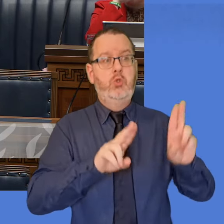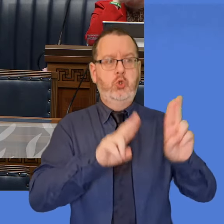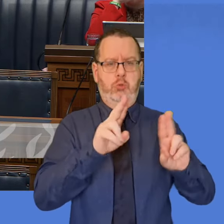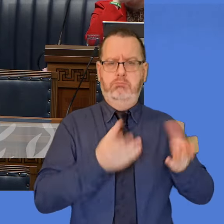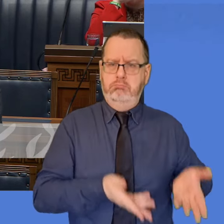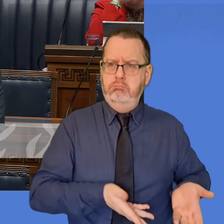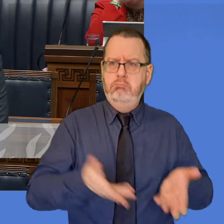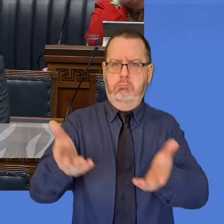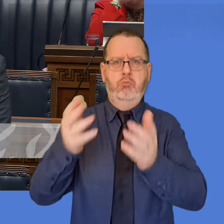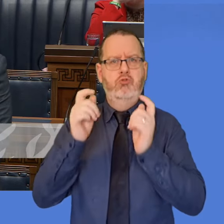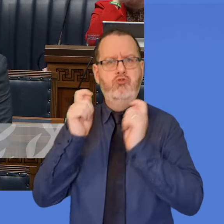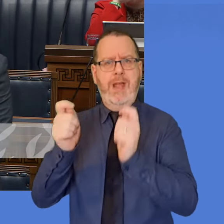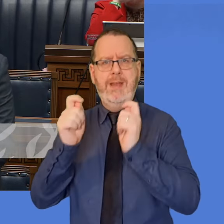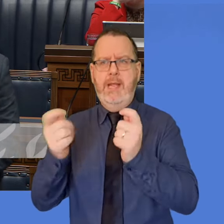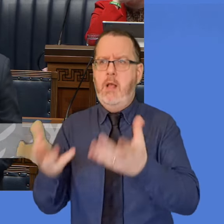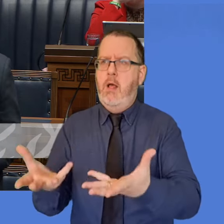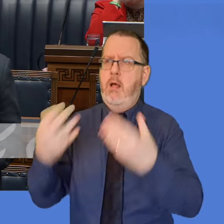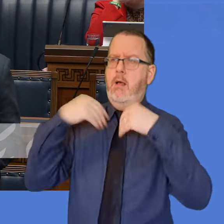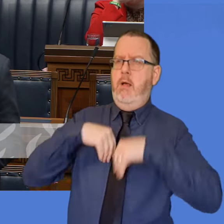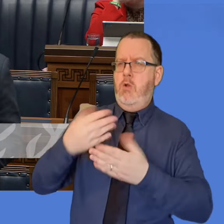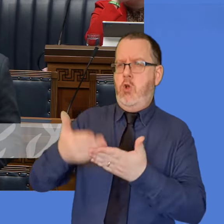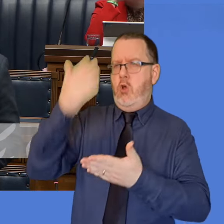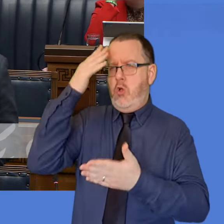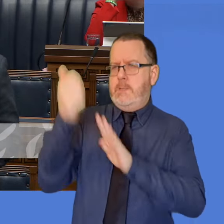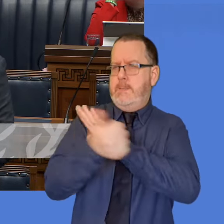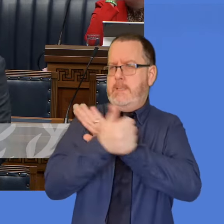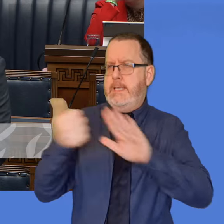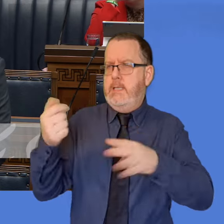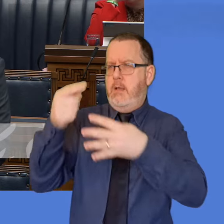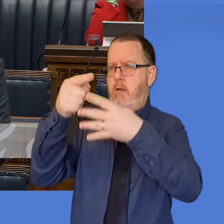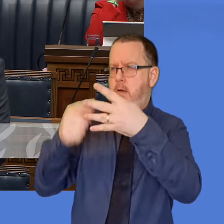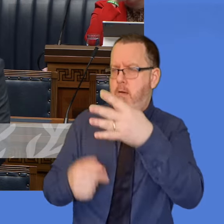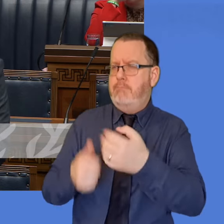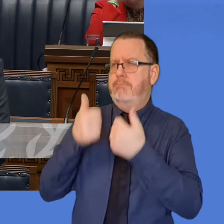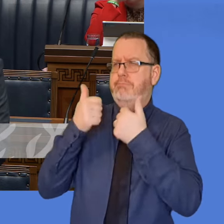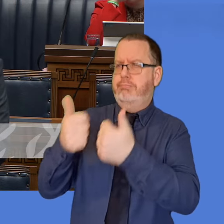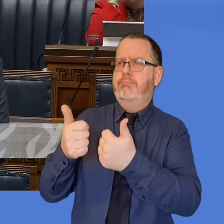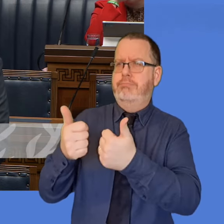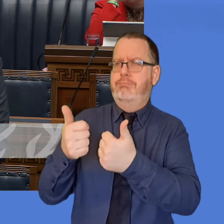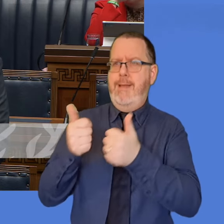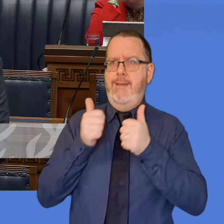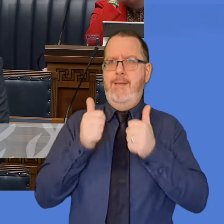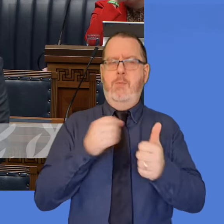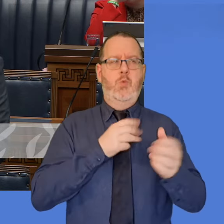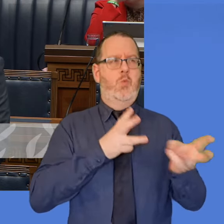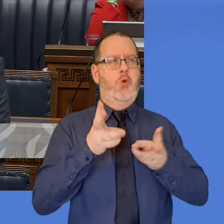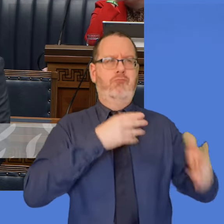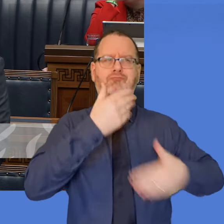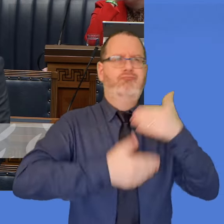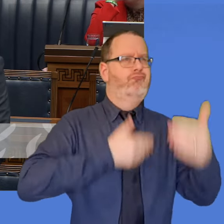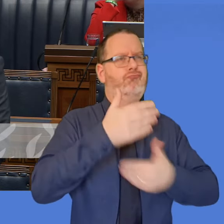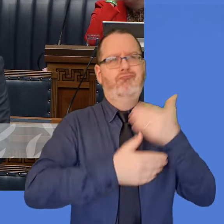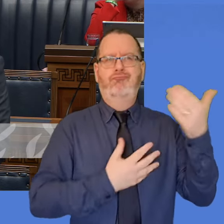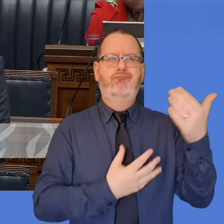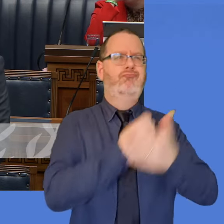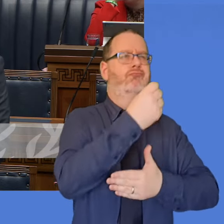need to succeed but in all of this Mr Speaker it will require a cross